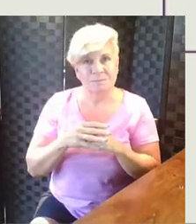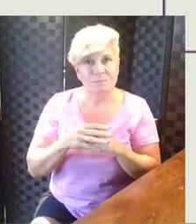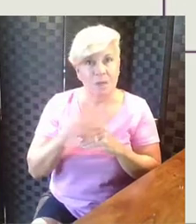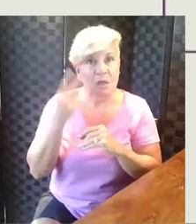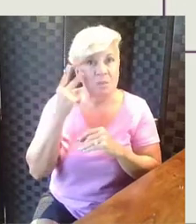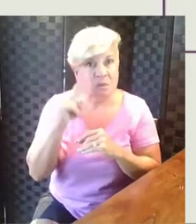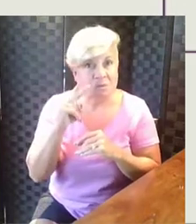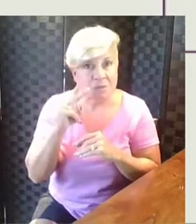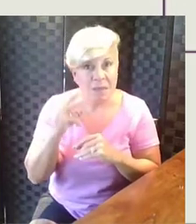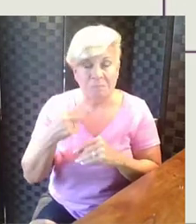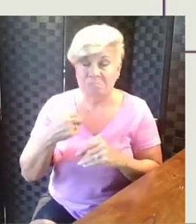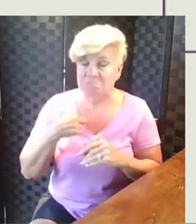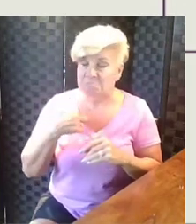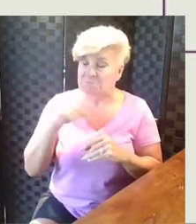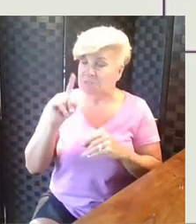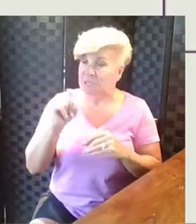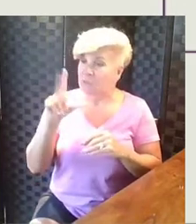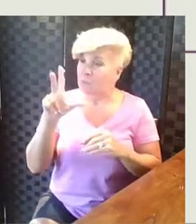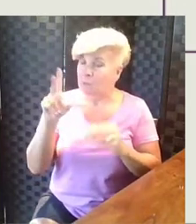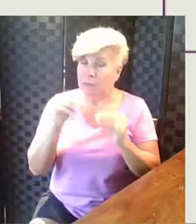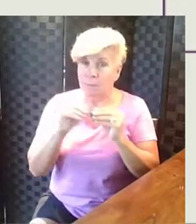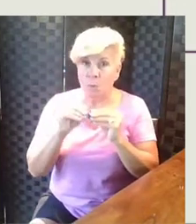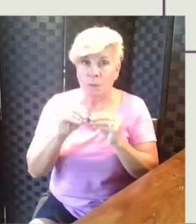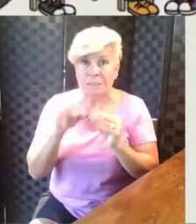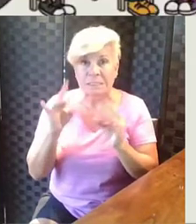Looks like Maya needs three more stickers.